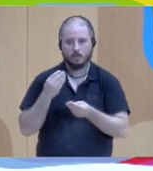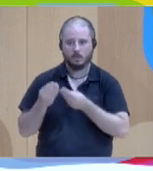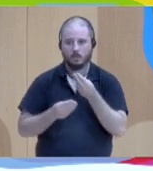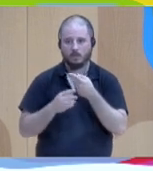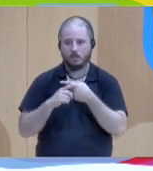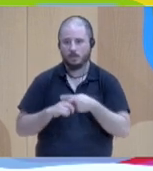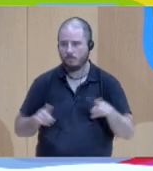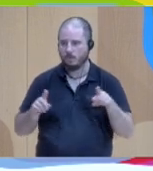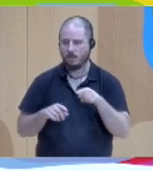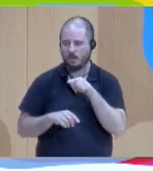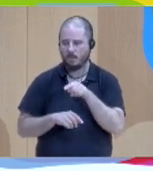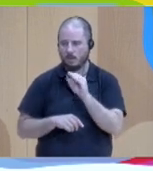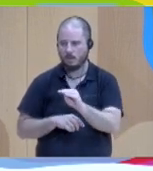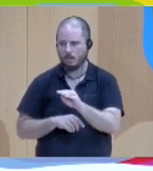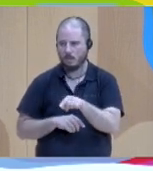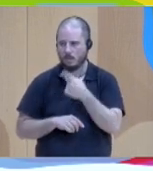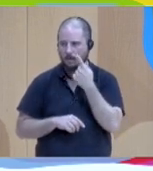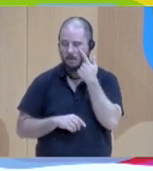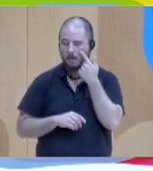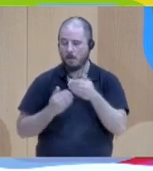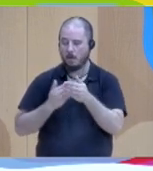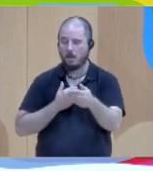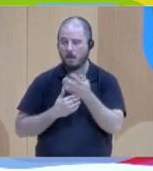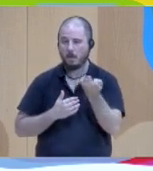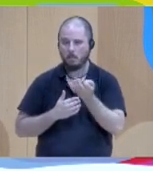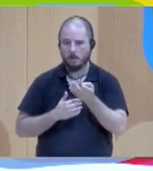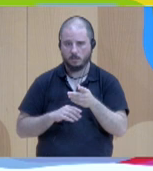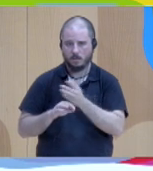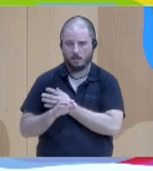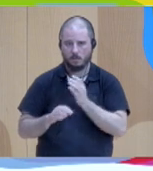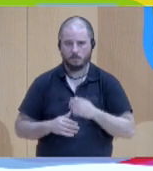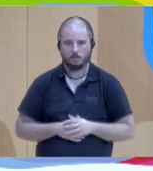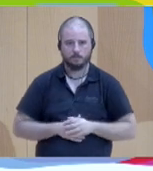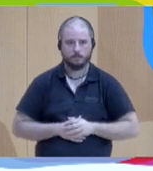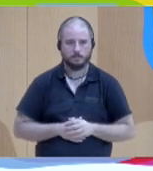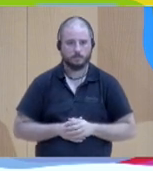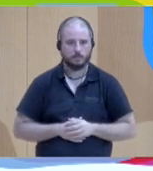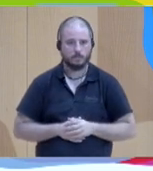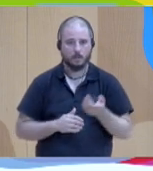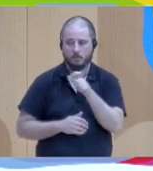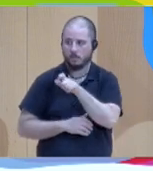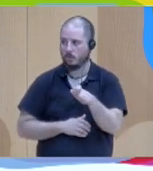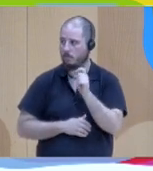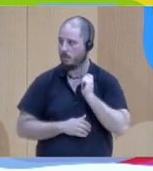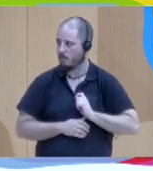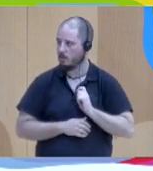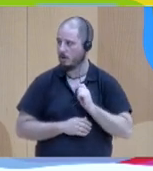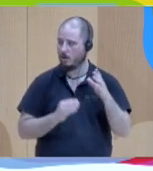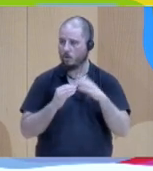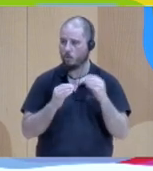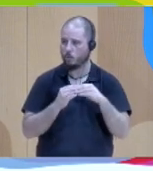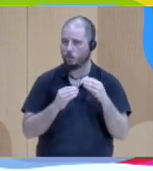the professionals and clients around them react if they change their activity? First, you have to think,